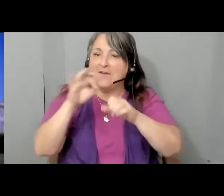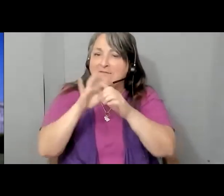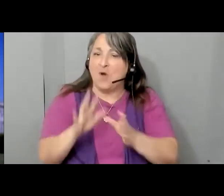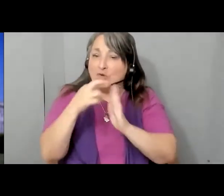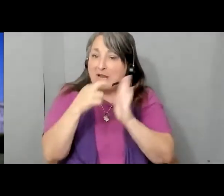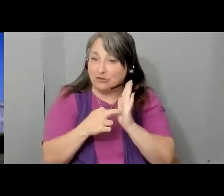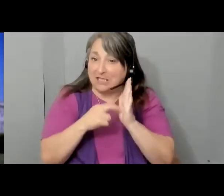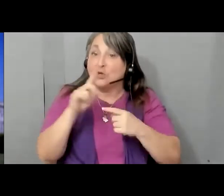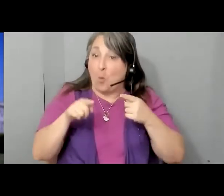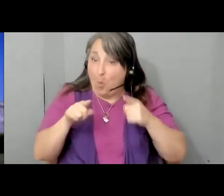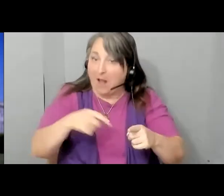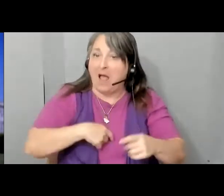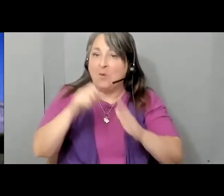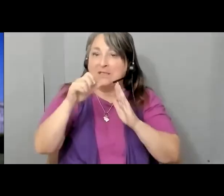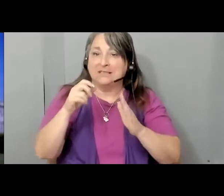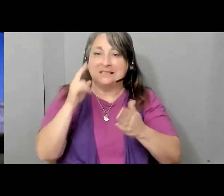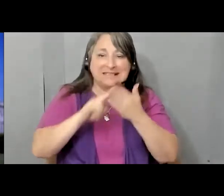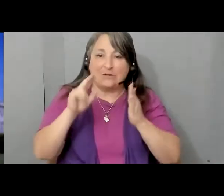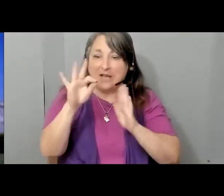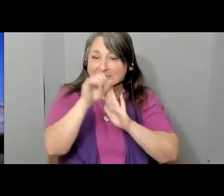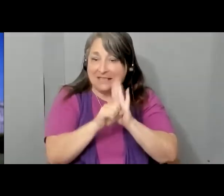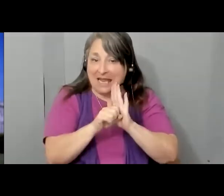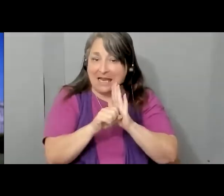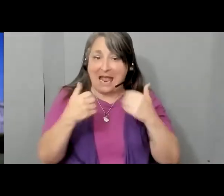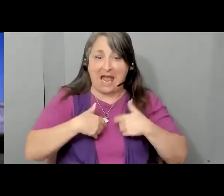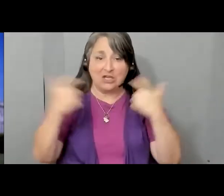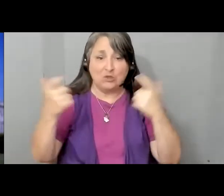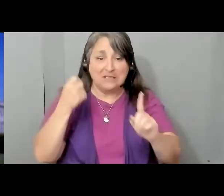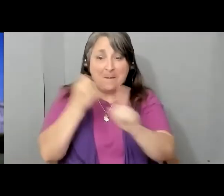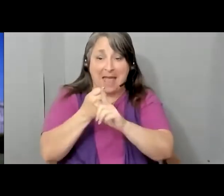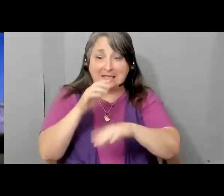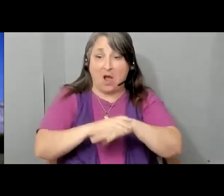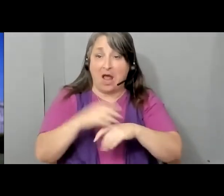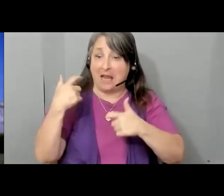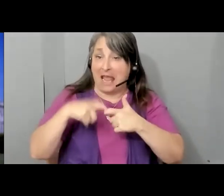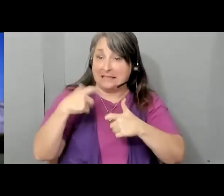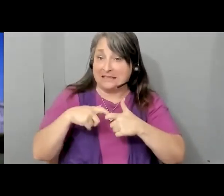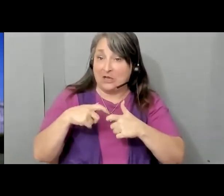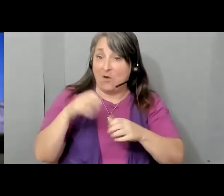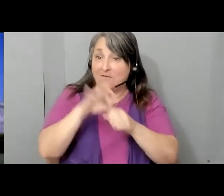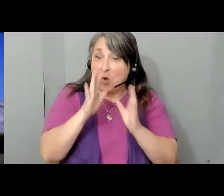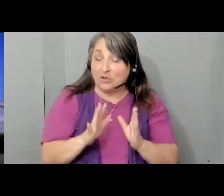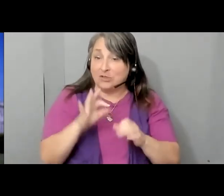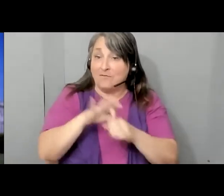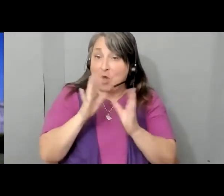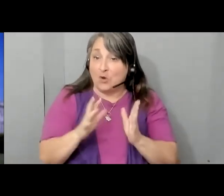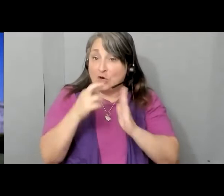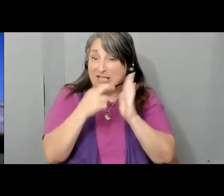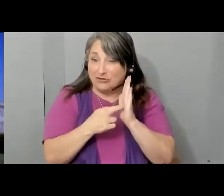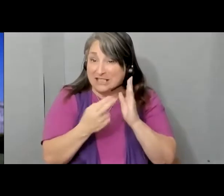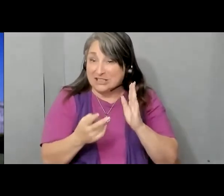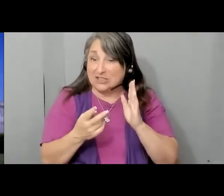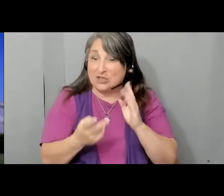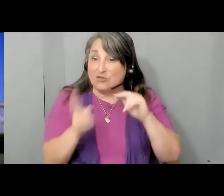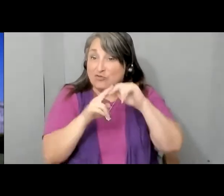automatic voter registration when I was Secretary of State, and it had a huge impact on Latino voters. Voter